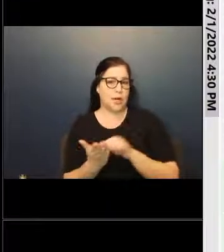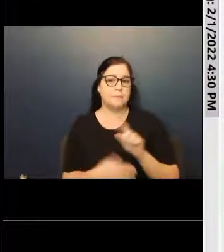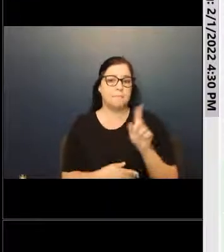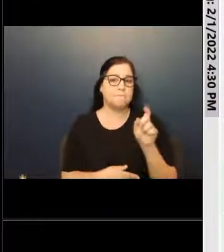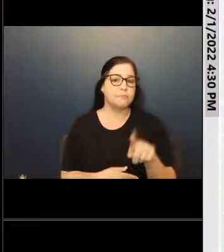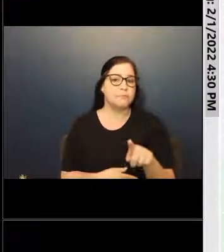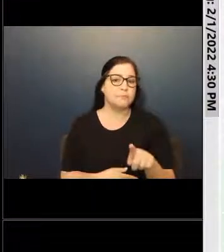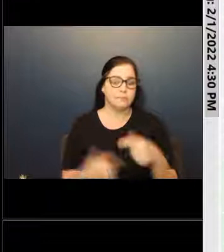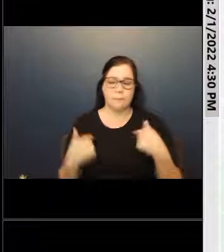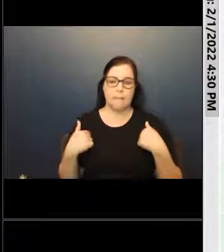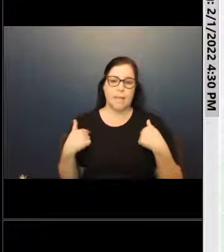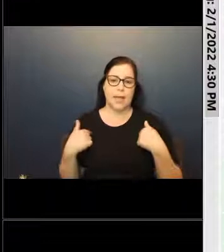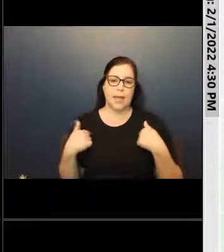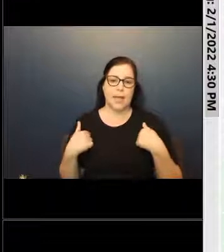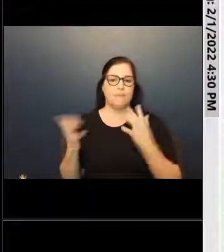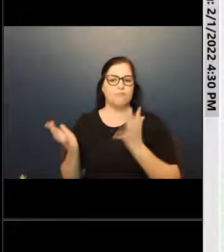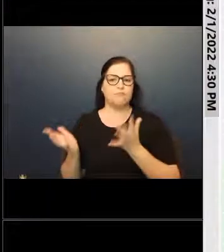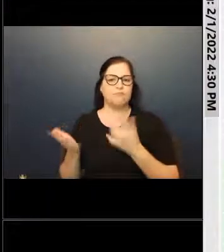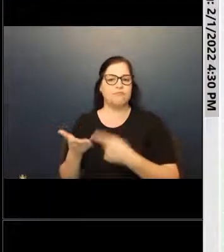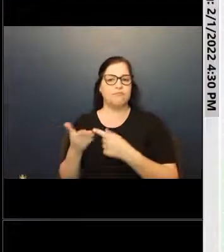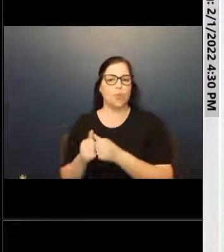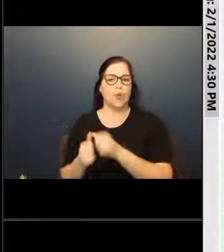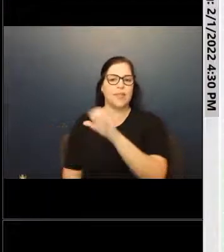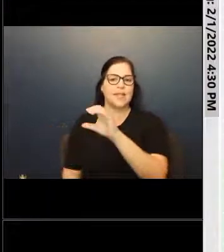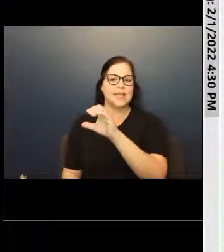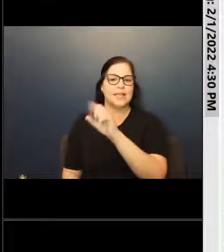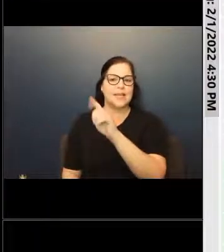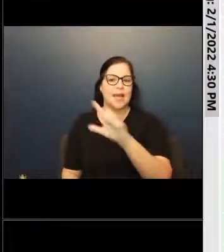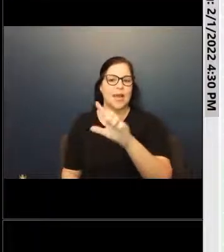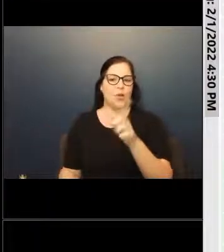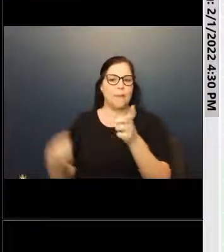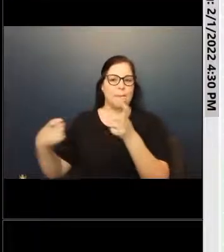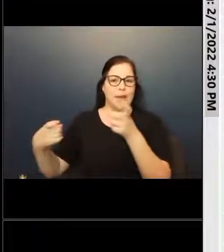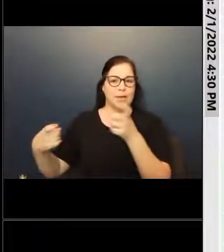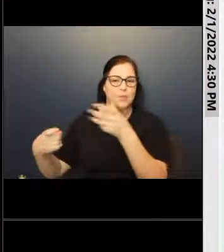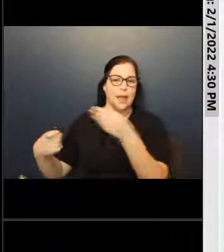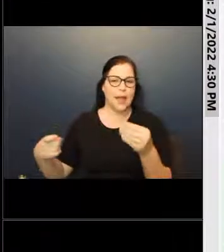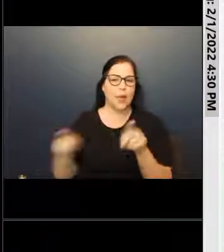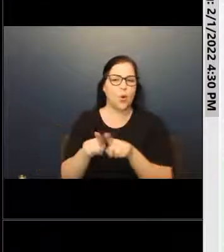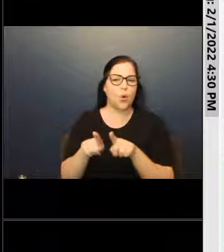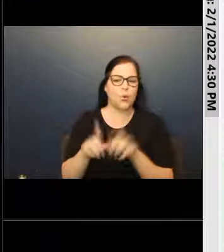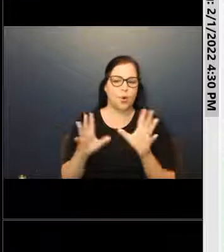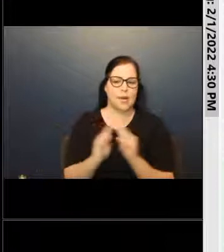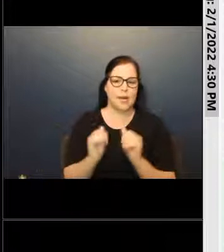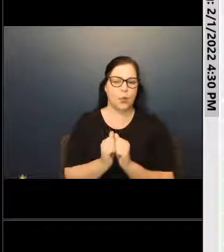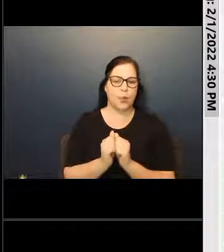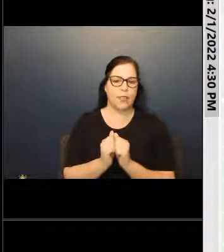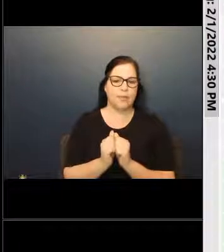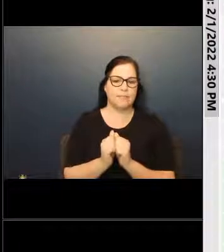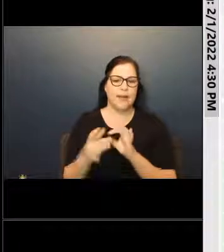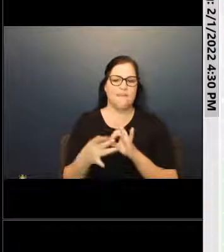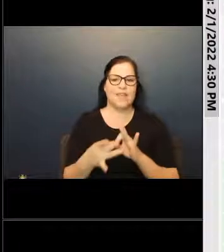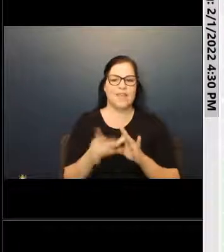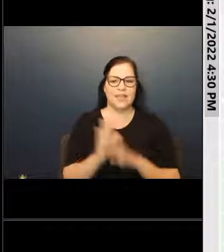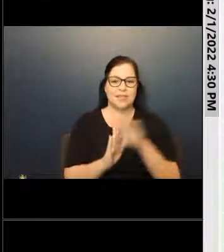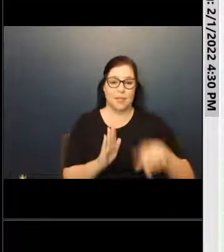As for me, I have had past conversations with Centennial Management and looking to have a meeting with Affiliated Development this Friday.